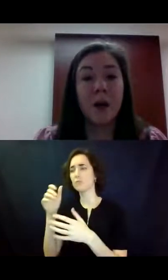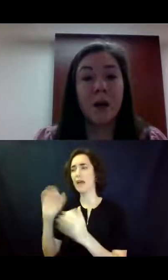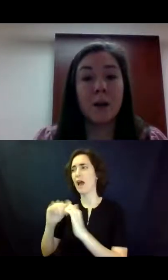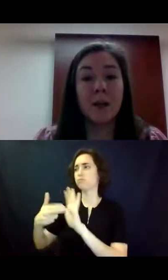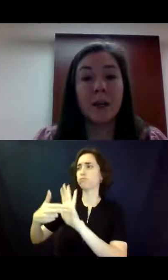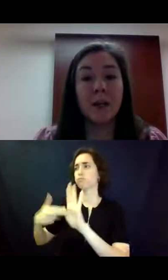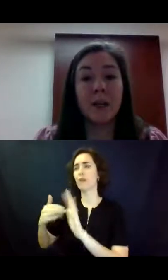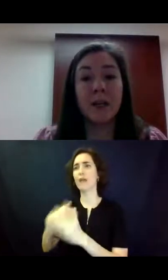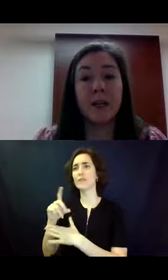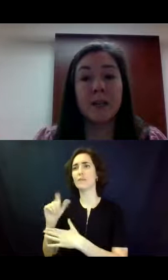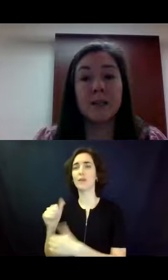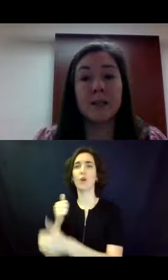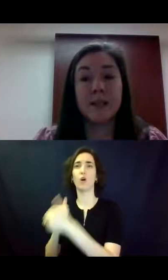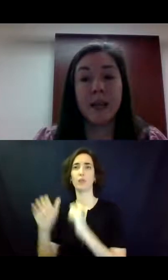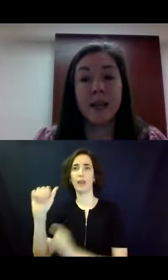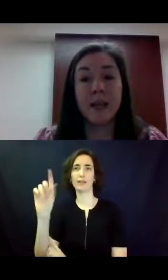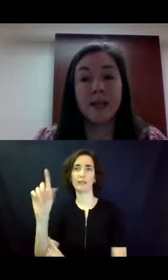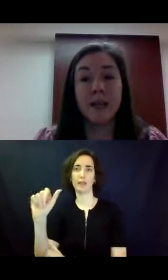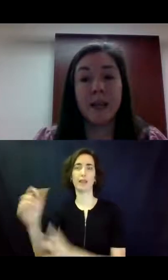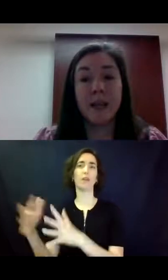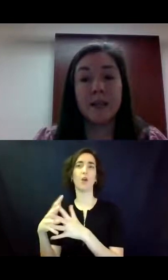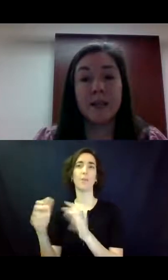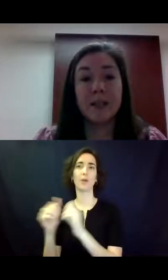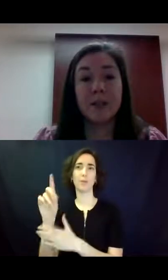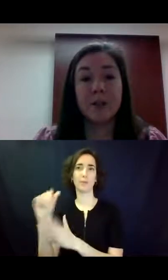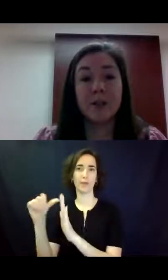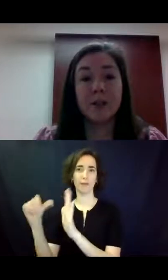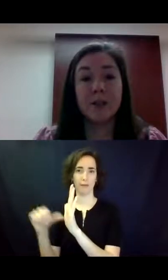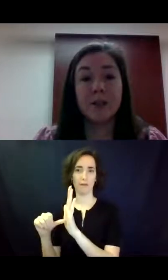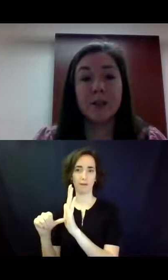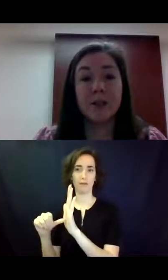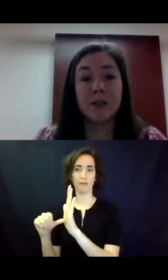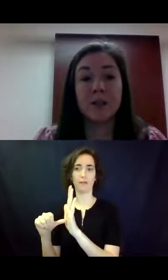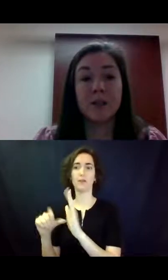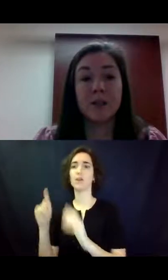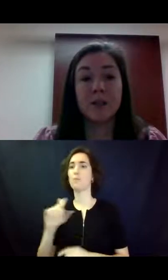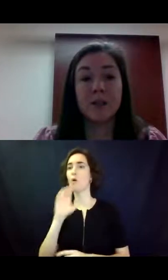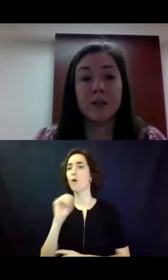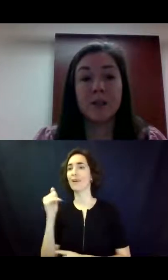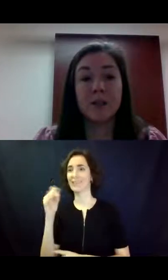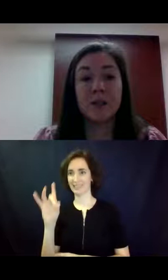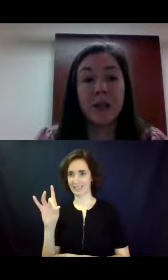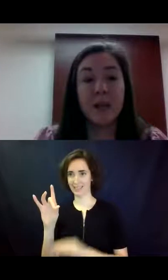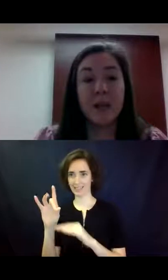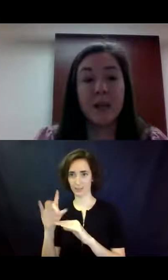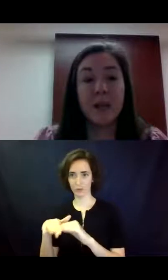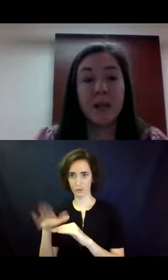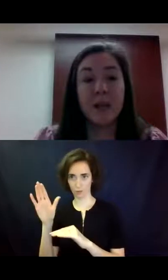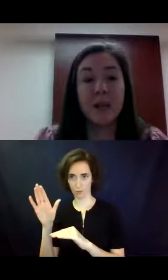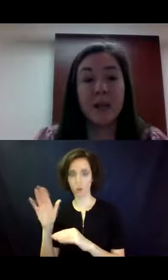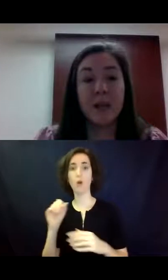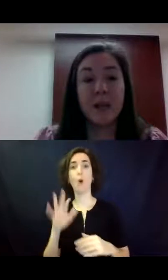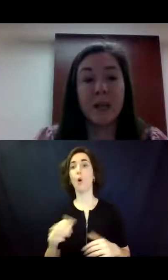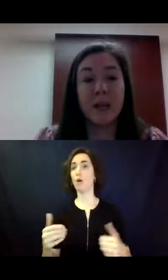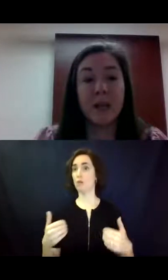um, and is attained 18 years of age or who is an emancipated minor